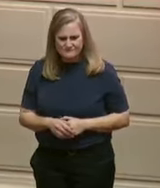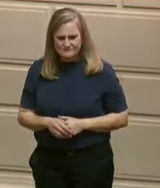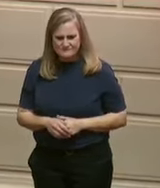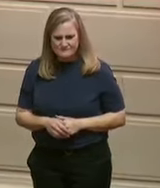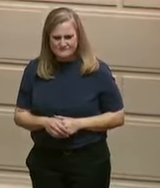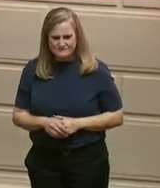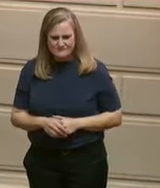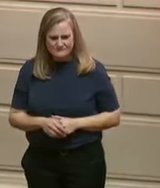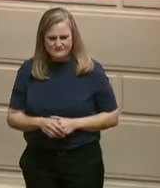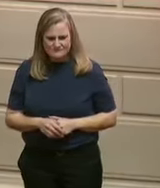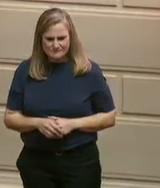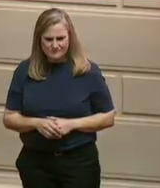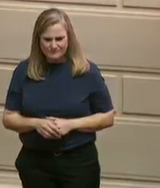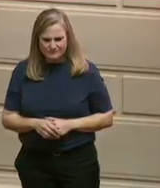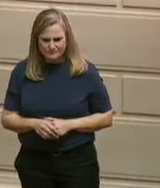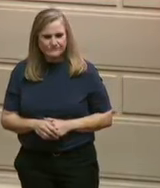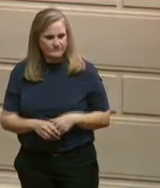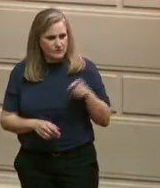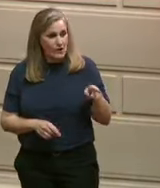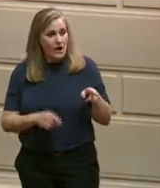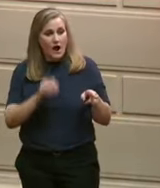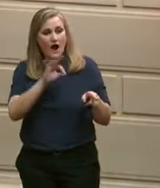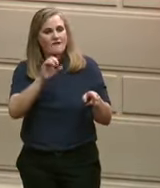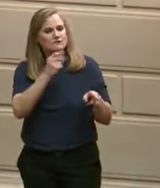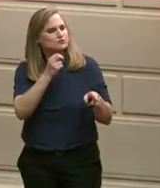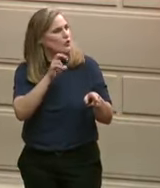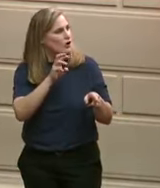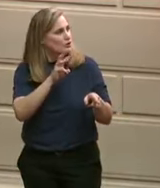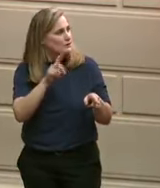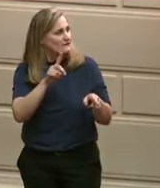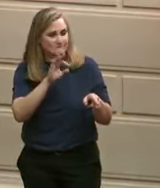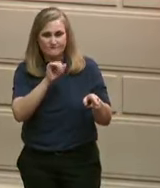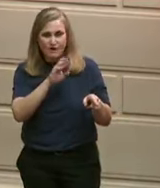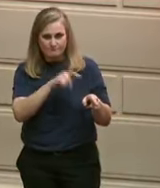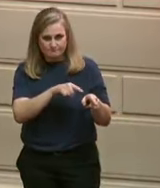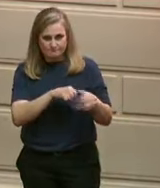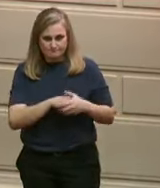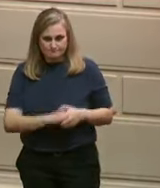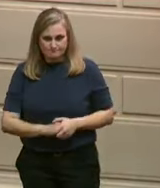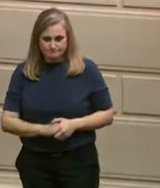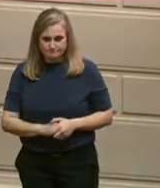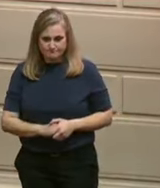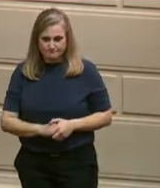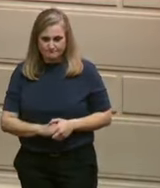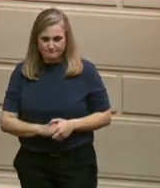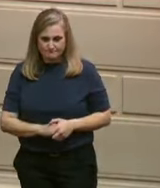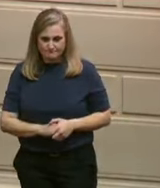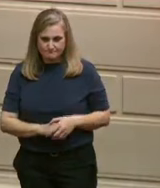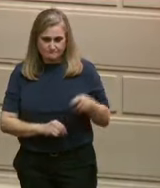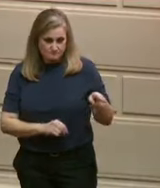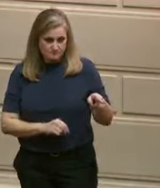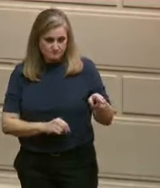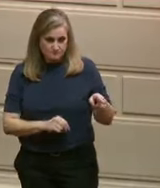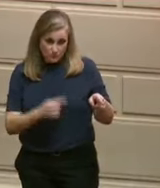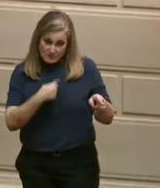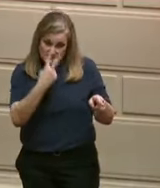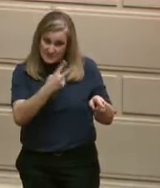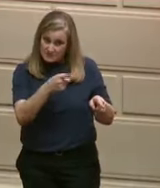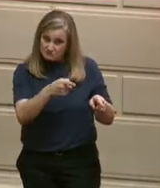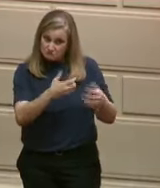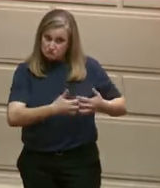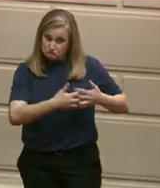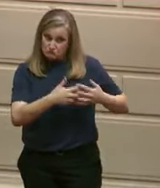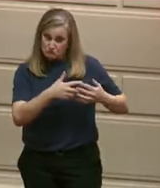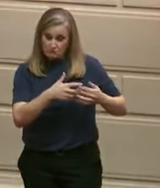States. We know that Rhode Island is an industry leader. But we're not stopping there. Our second offshore